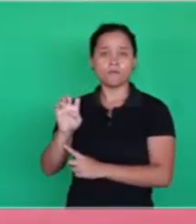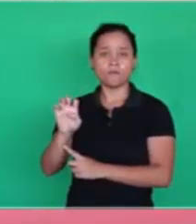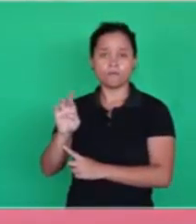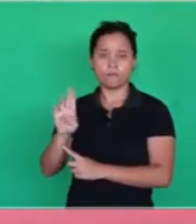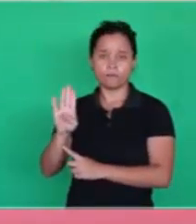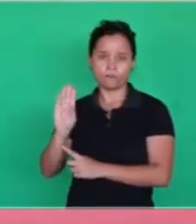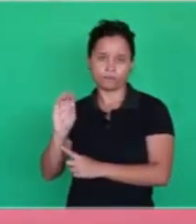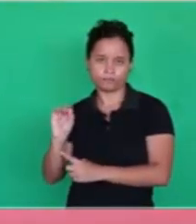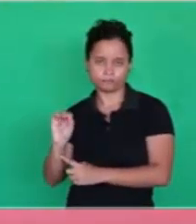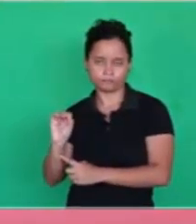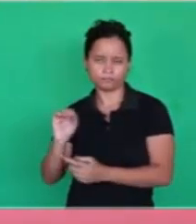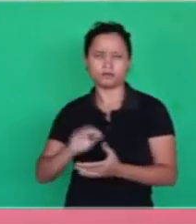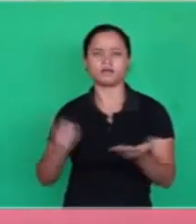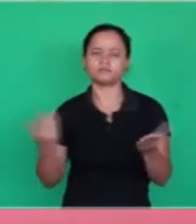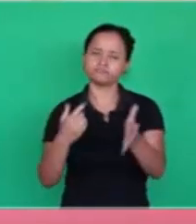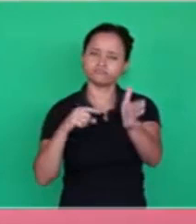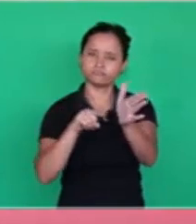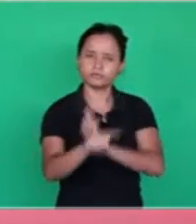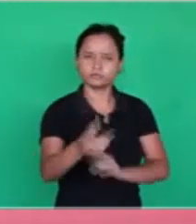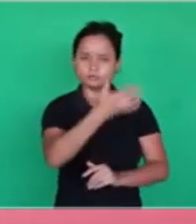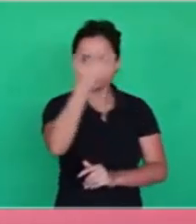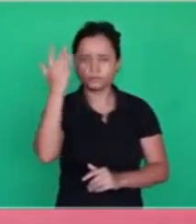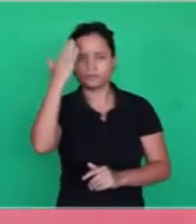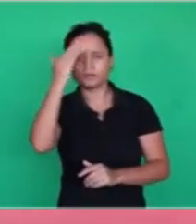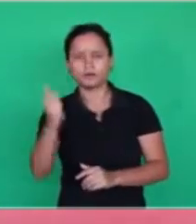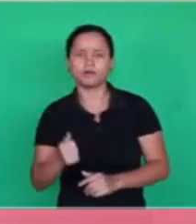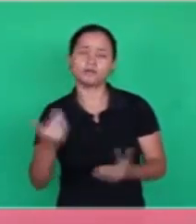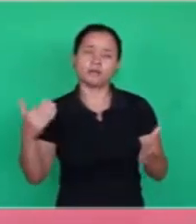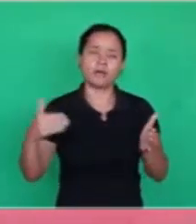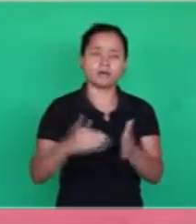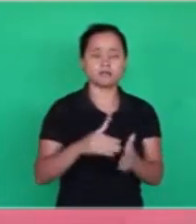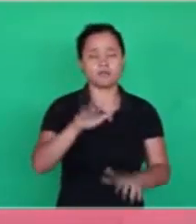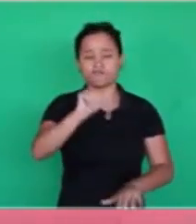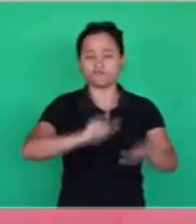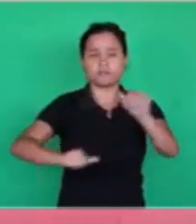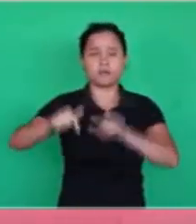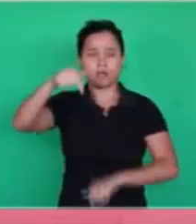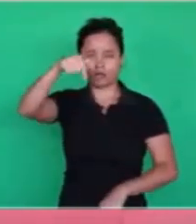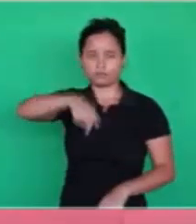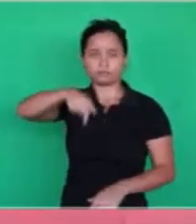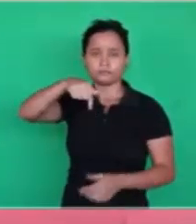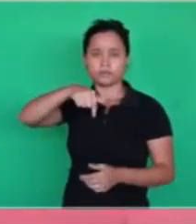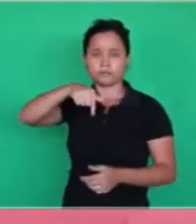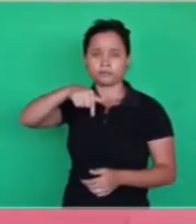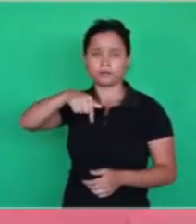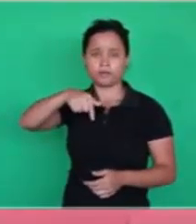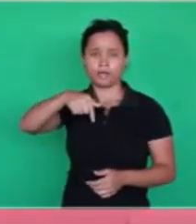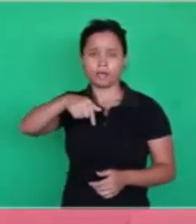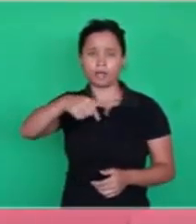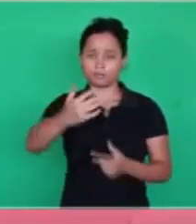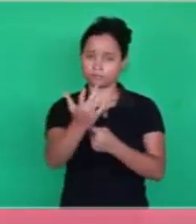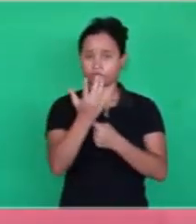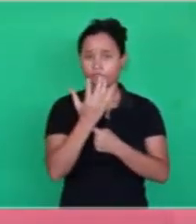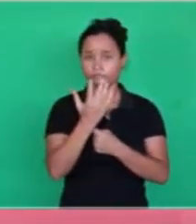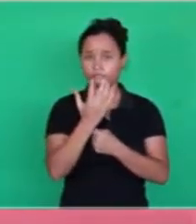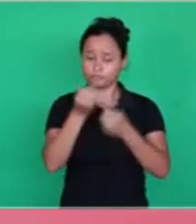and ask those who know about it to come here forward and here to explain it, to help me.